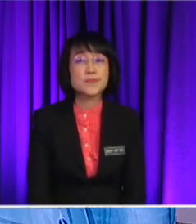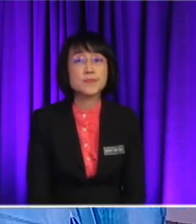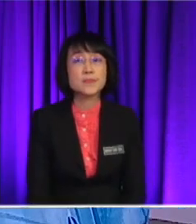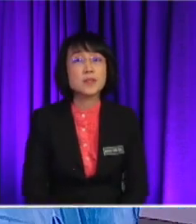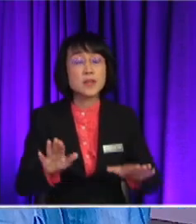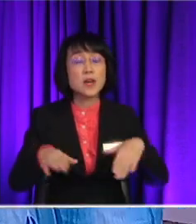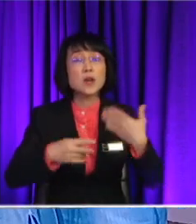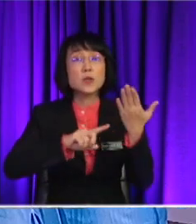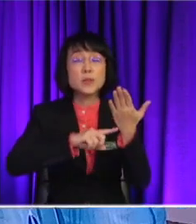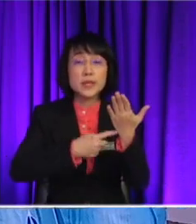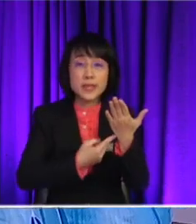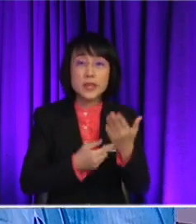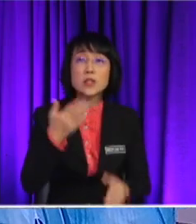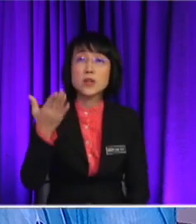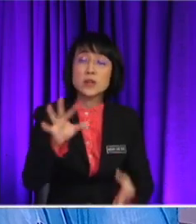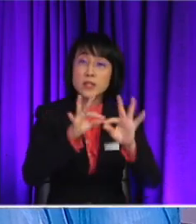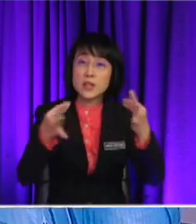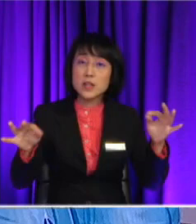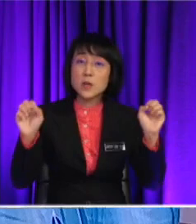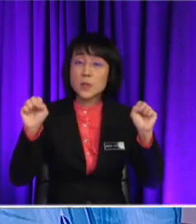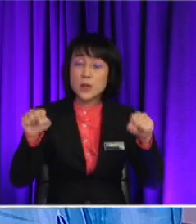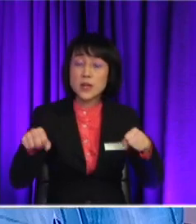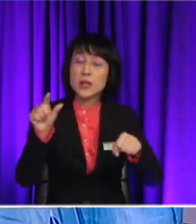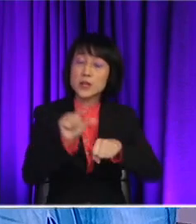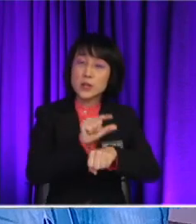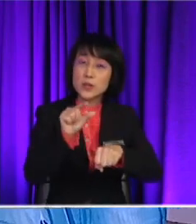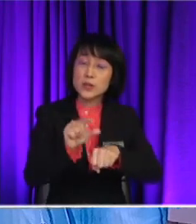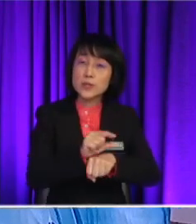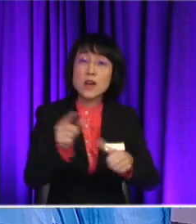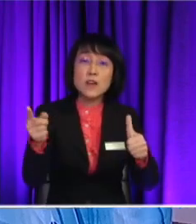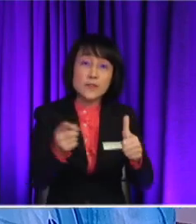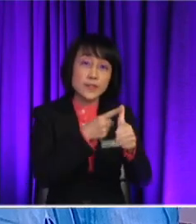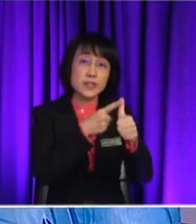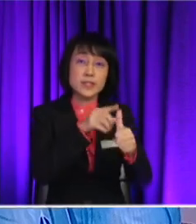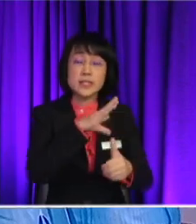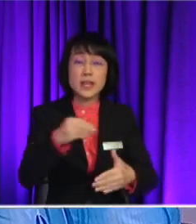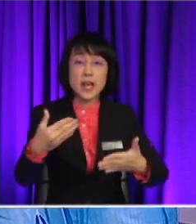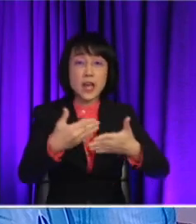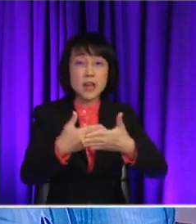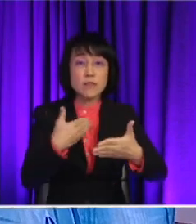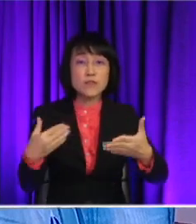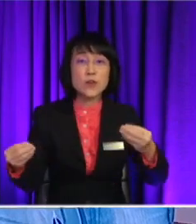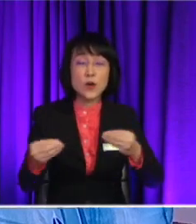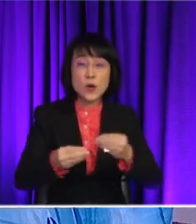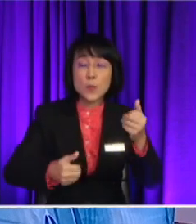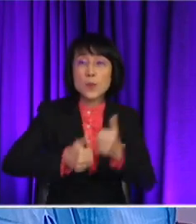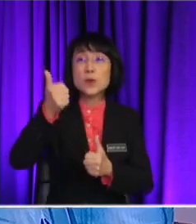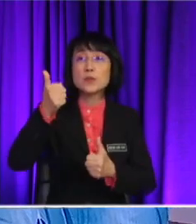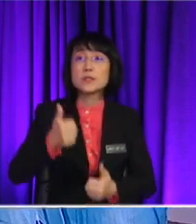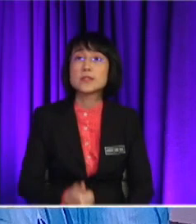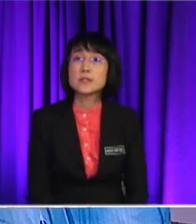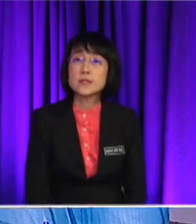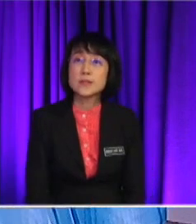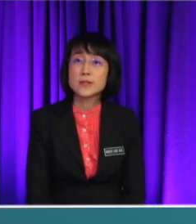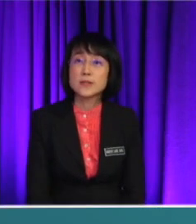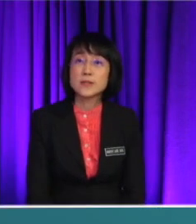to begin your sentence You can say first and foremost When you want to talk about your first point, right? And then when you want to express your opinions You